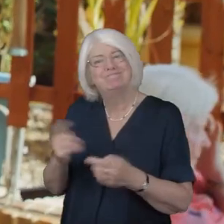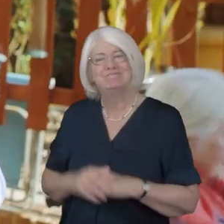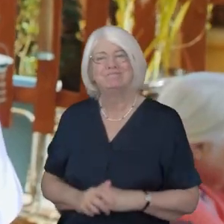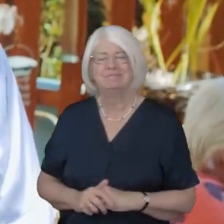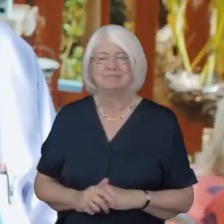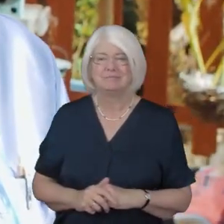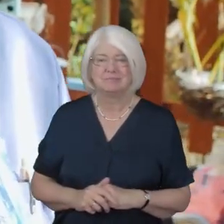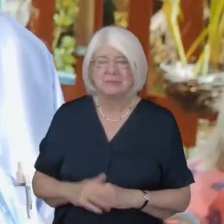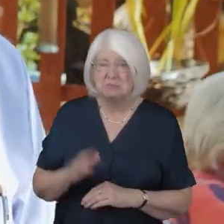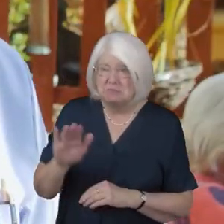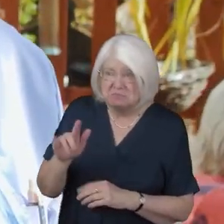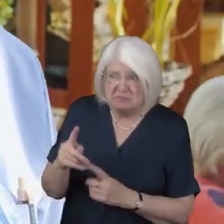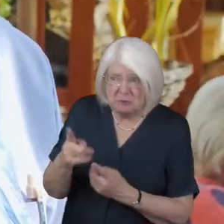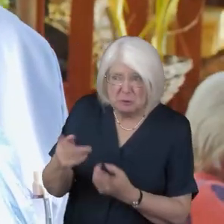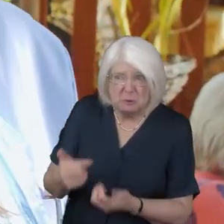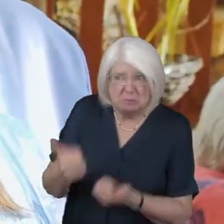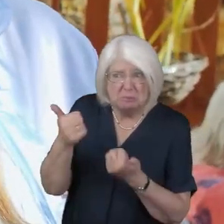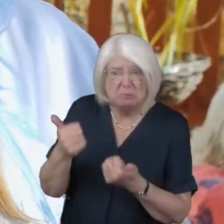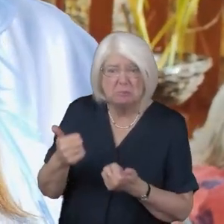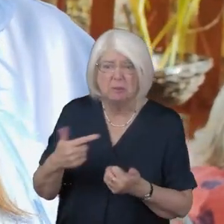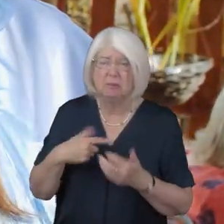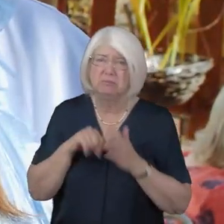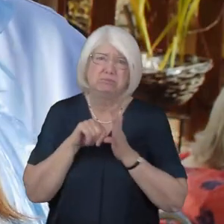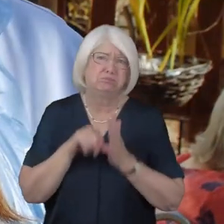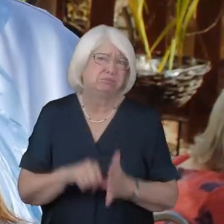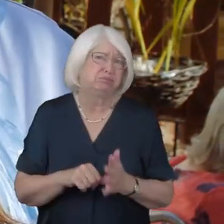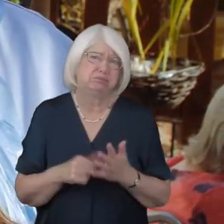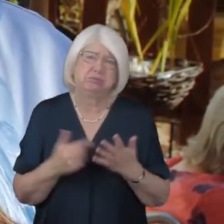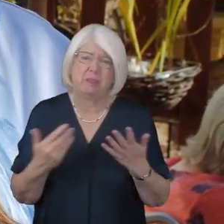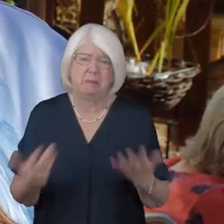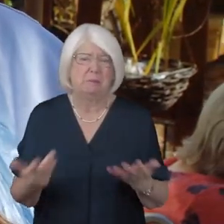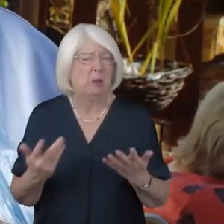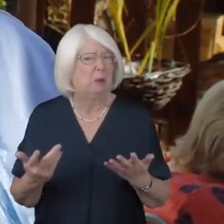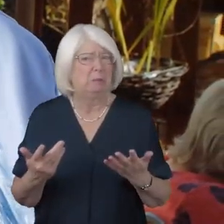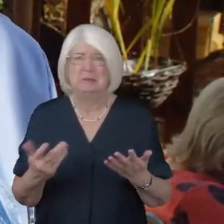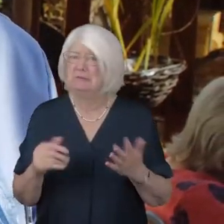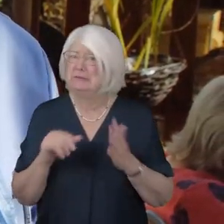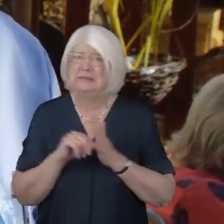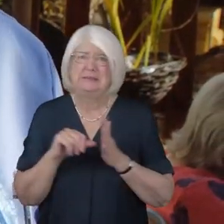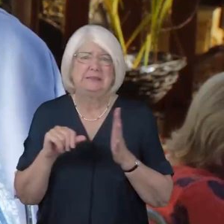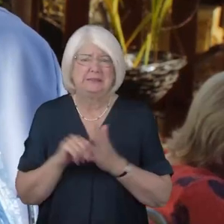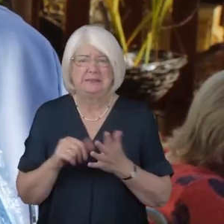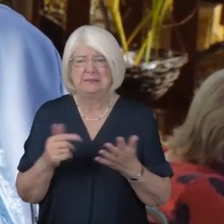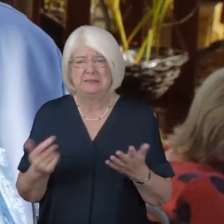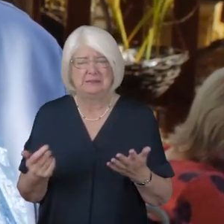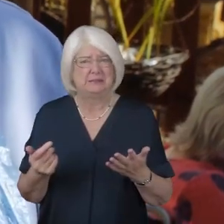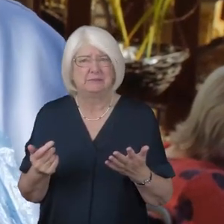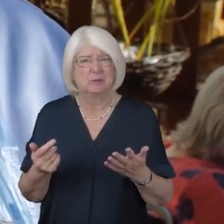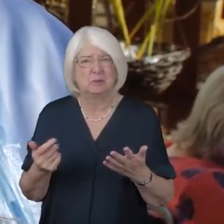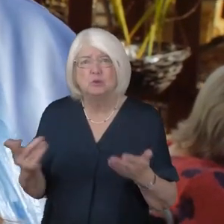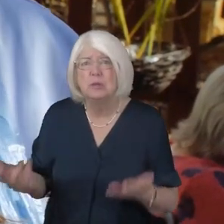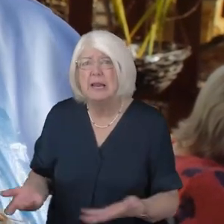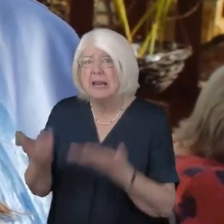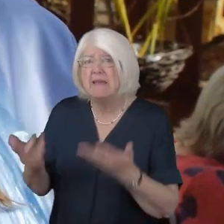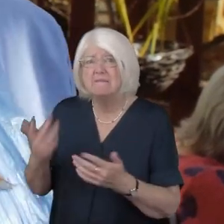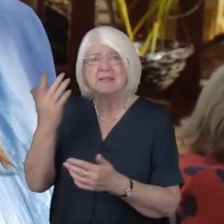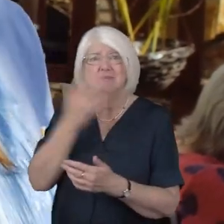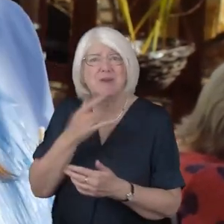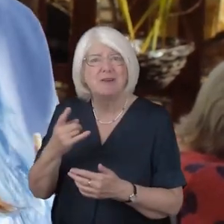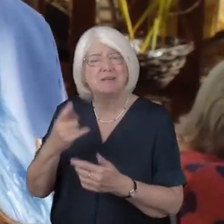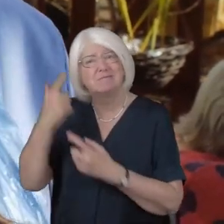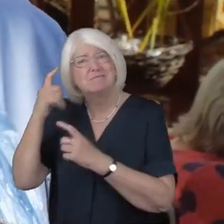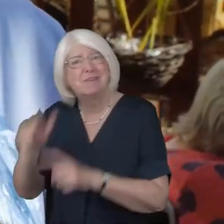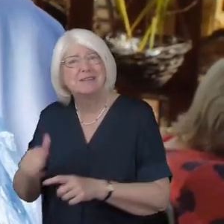is it for you at the moment it's really hard trying to cope at the moment but the most important thing is to lift the spirits of the residents and staff alike